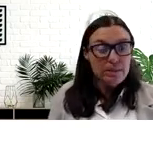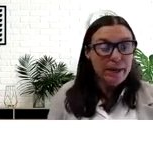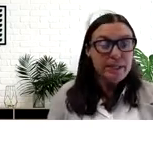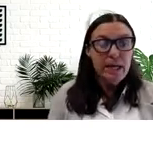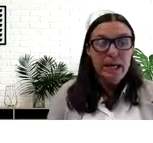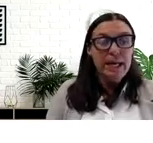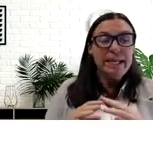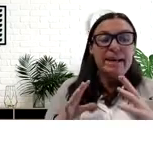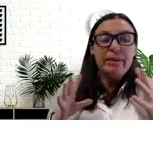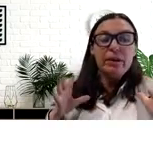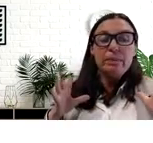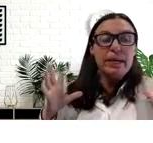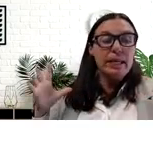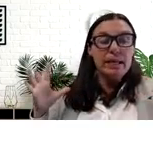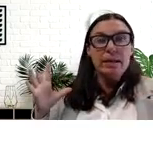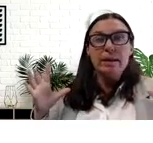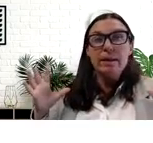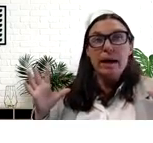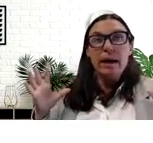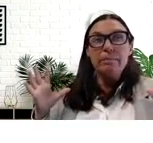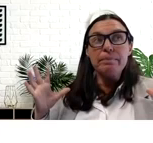been talked about. It had never been